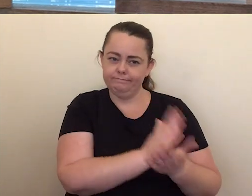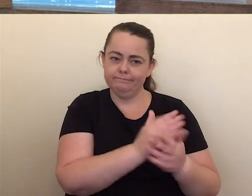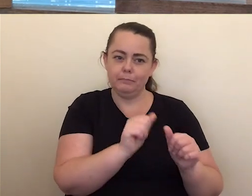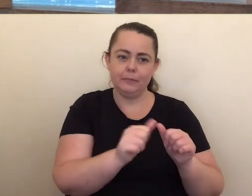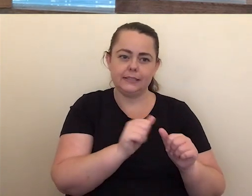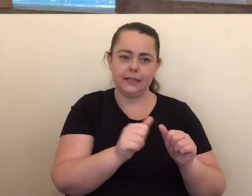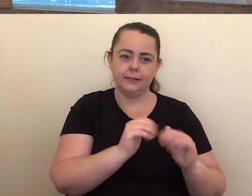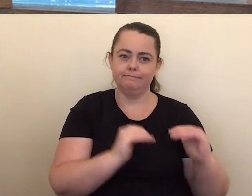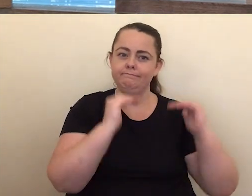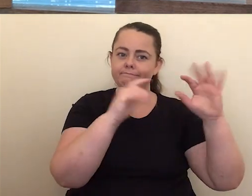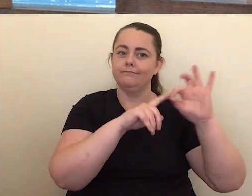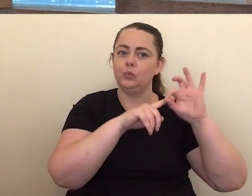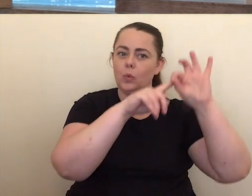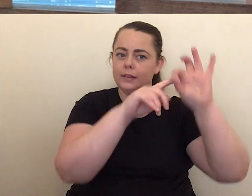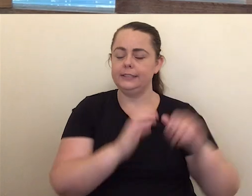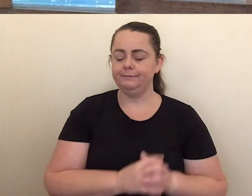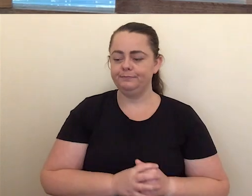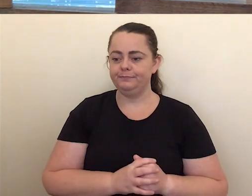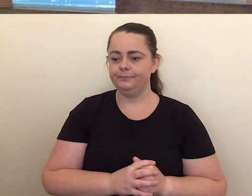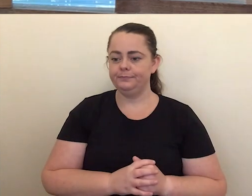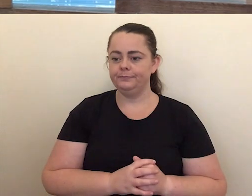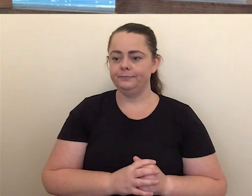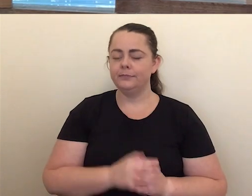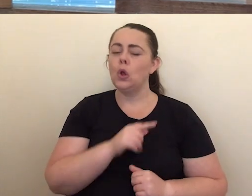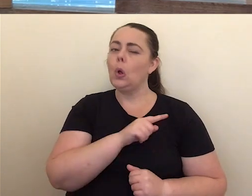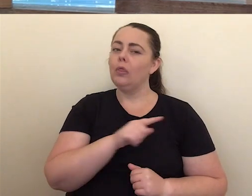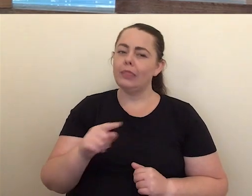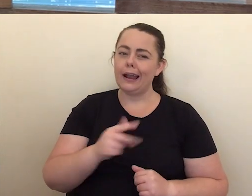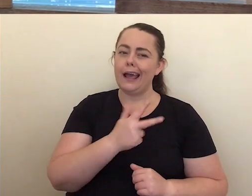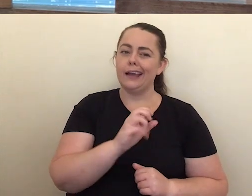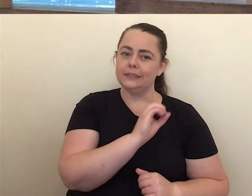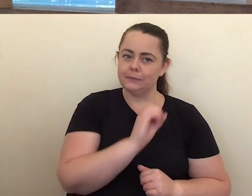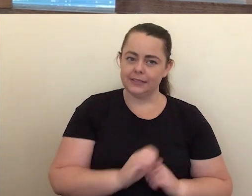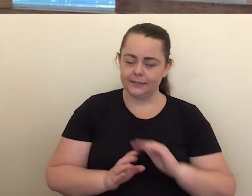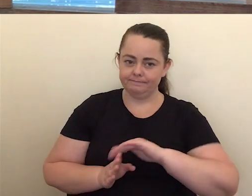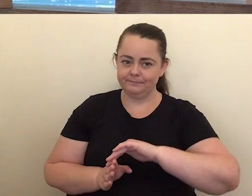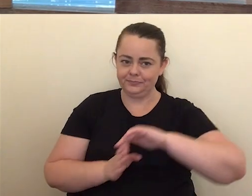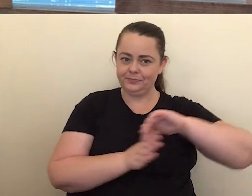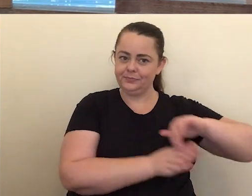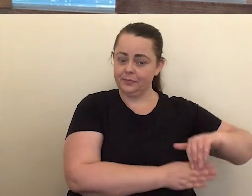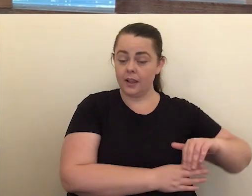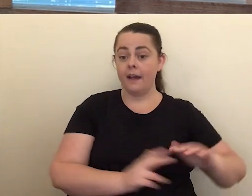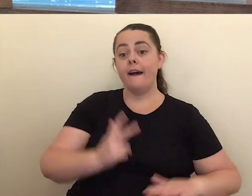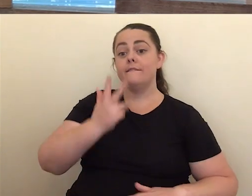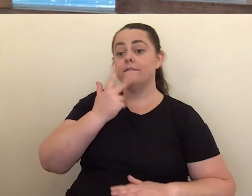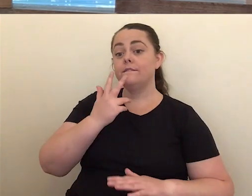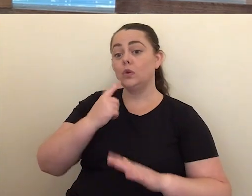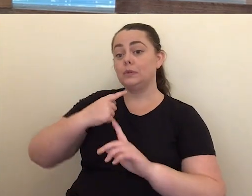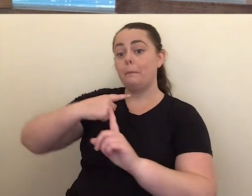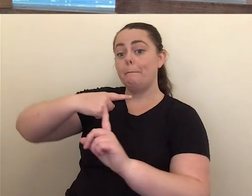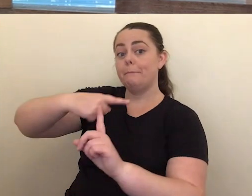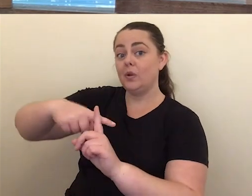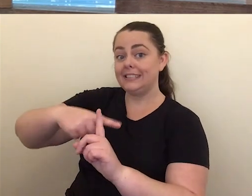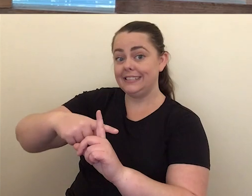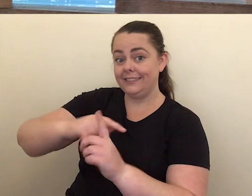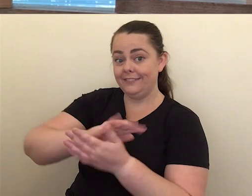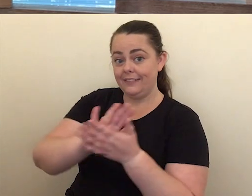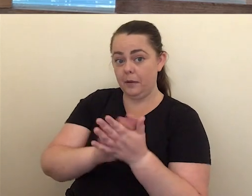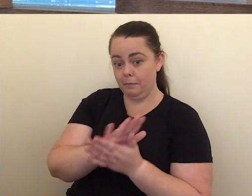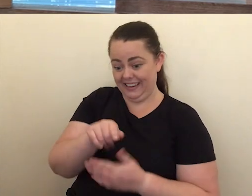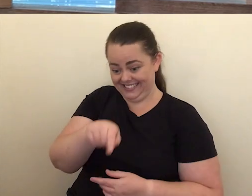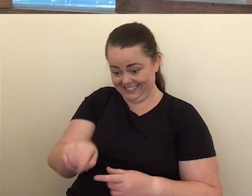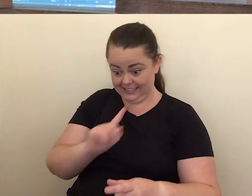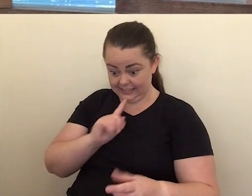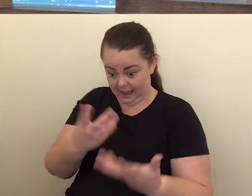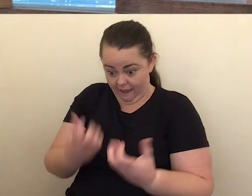false positive occurs when infection is detected by the rapid antigen test, but the person being tested